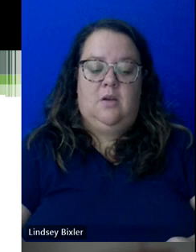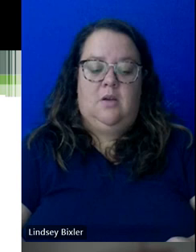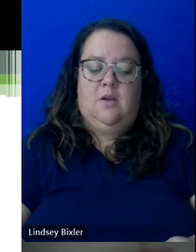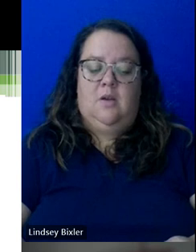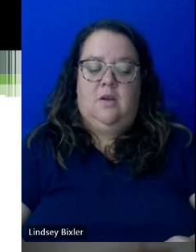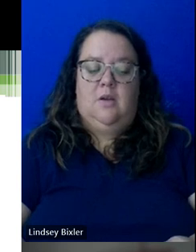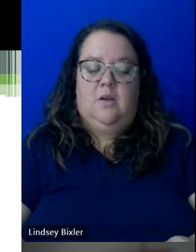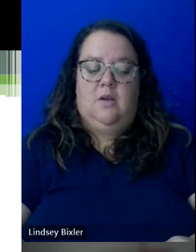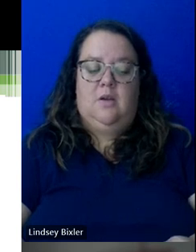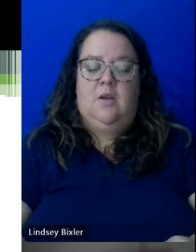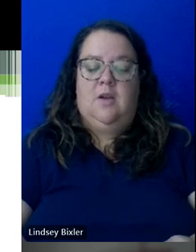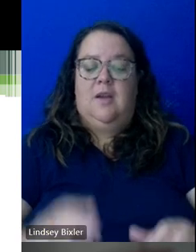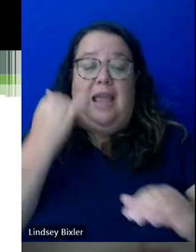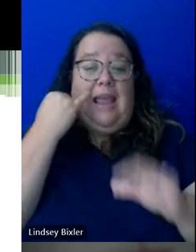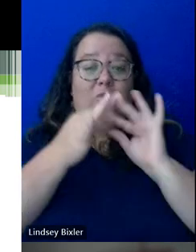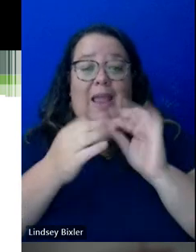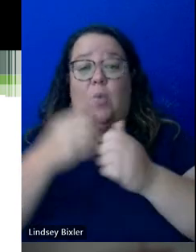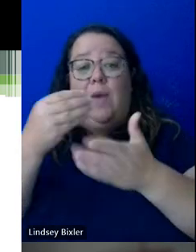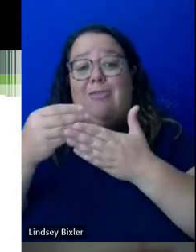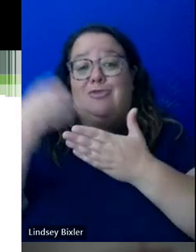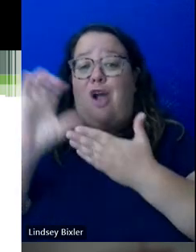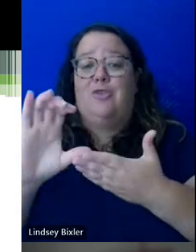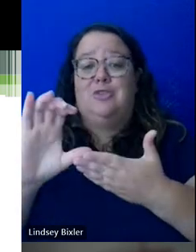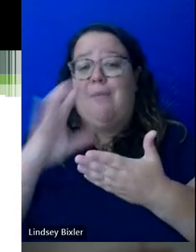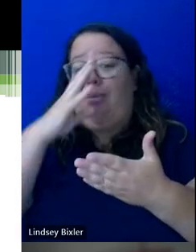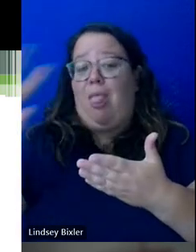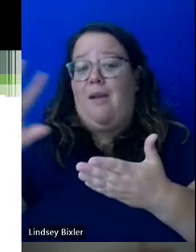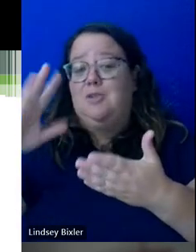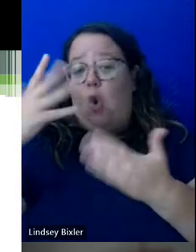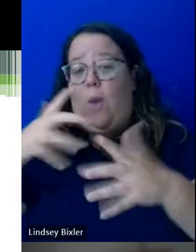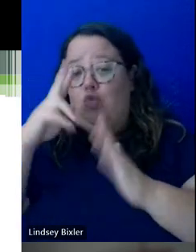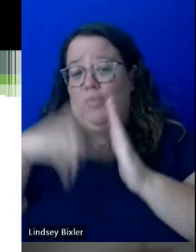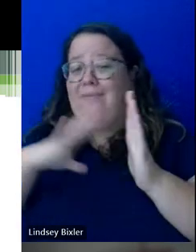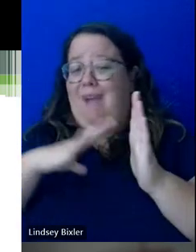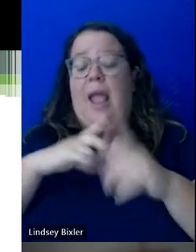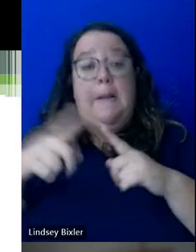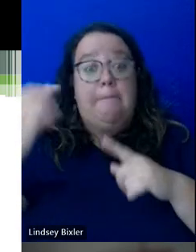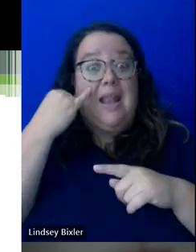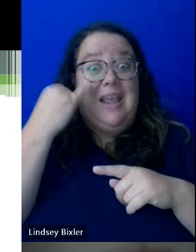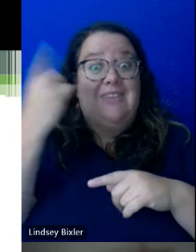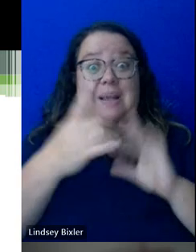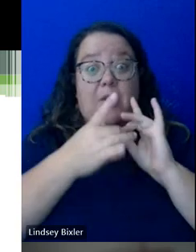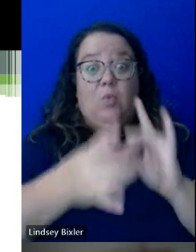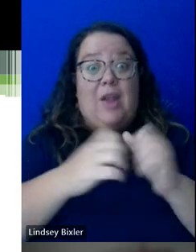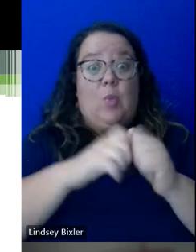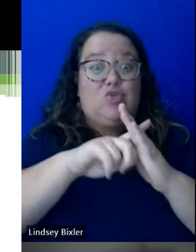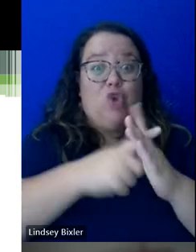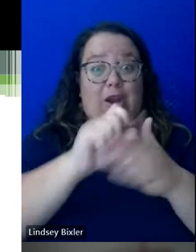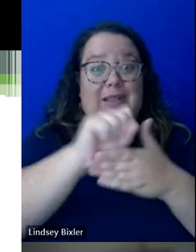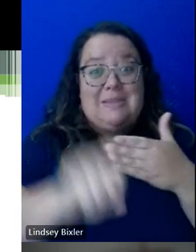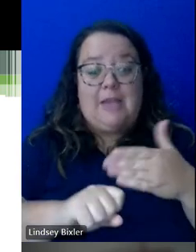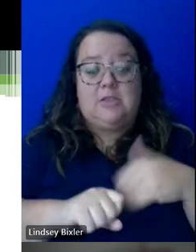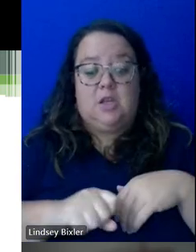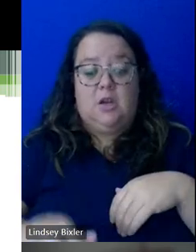But if you see something in there that is relative to getting started with the semester, or something